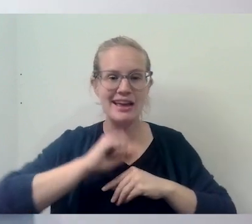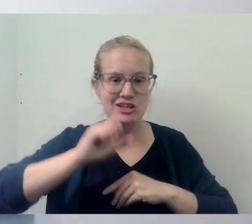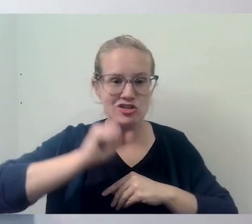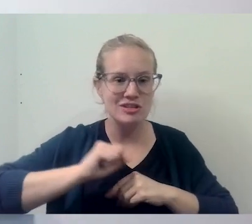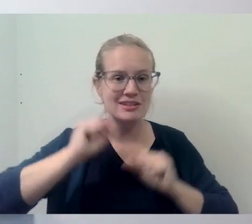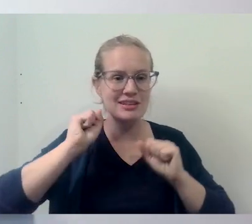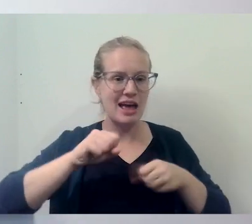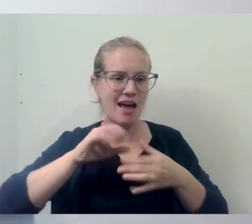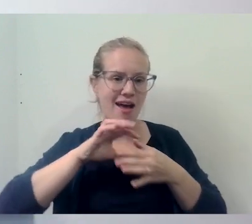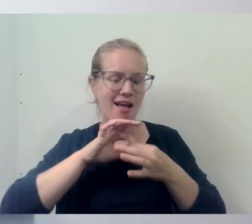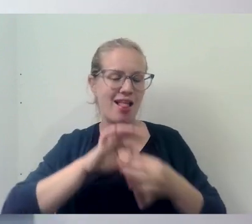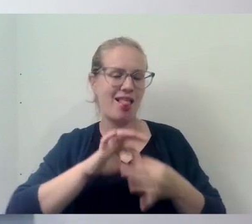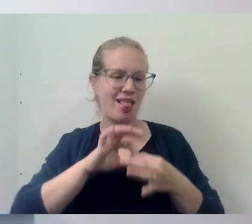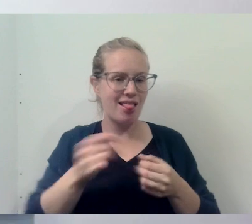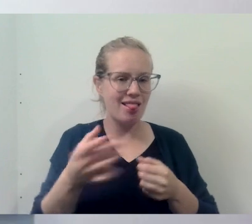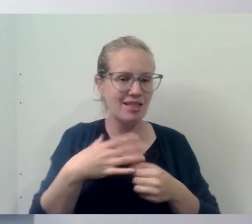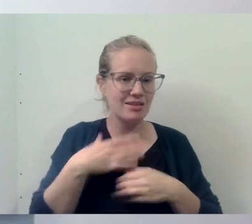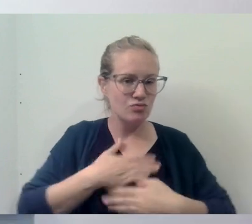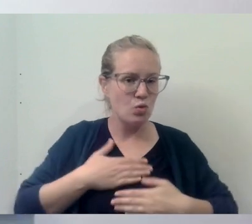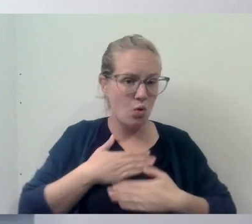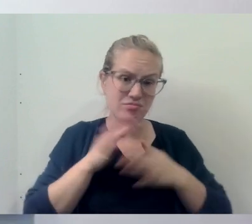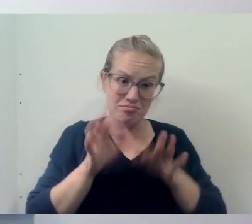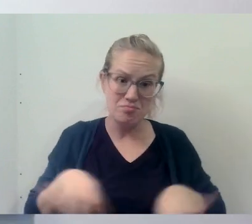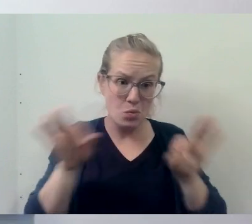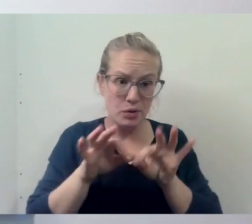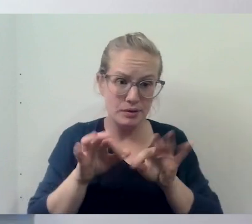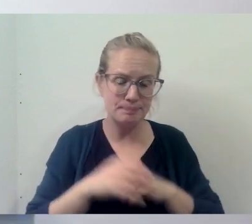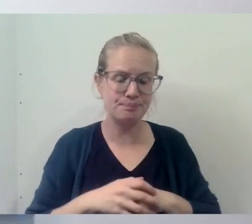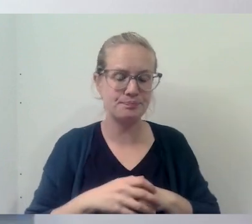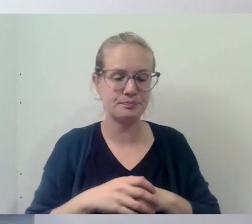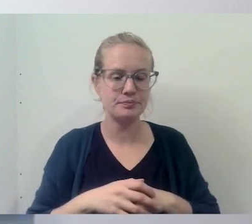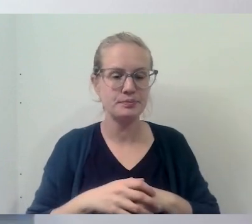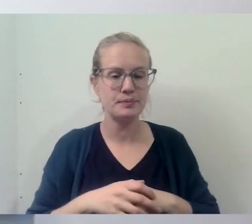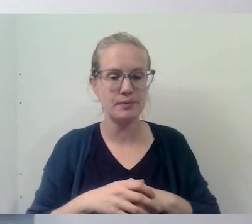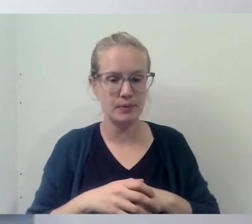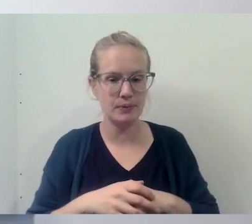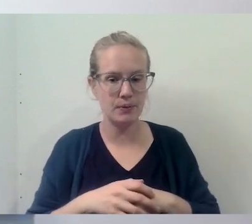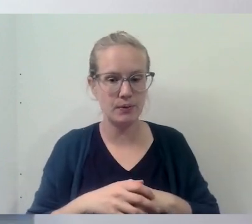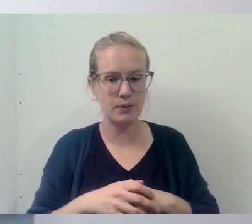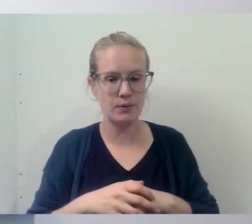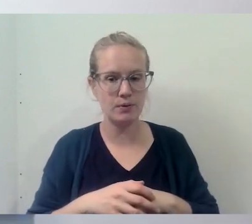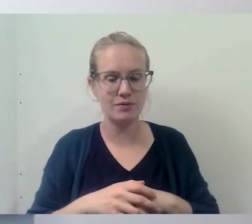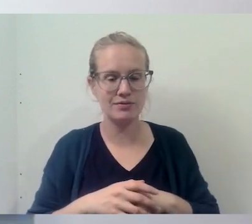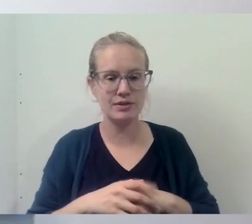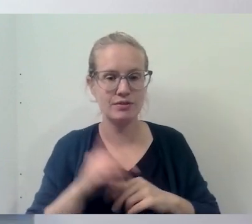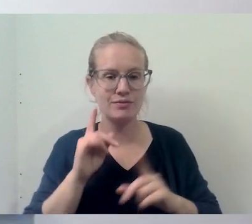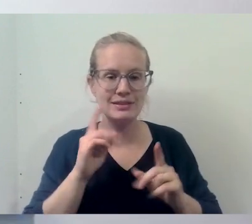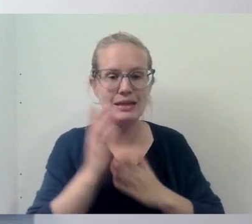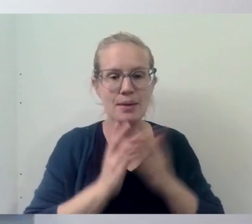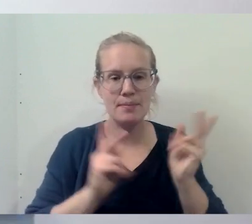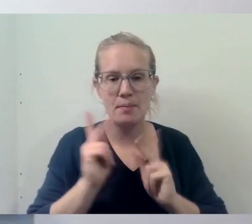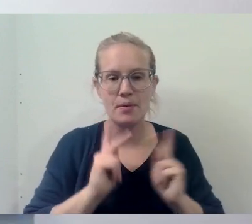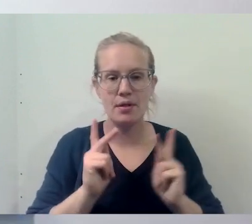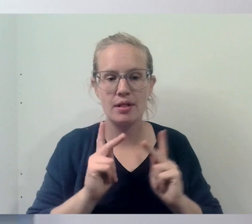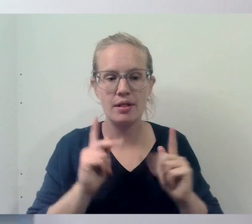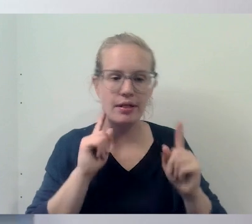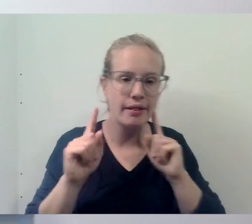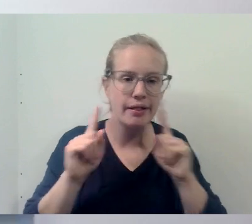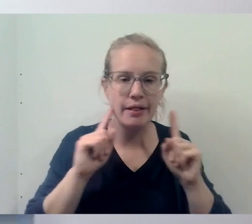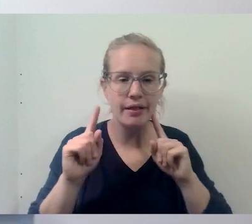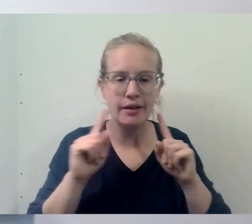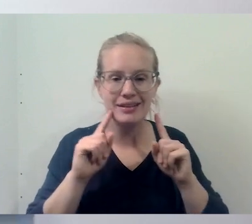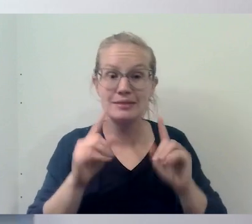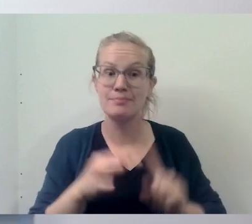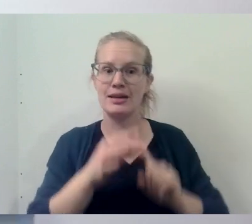relate to is equally important. Right. And so, uh, so we've heard of people, some people not go,